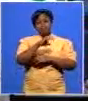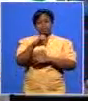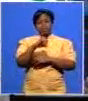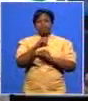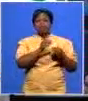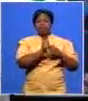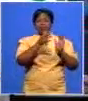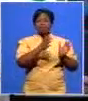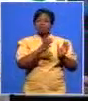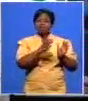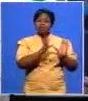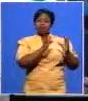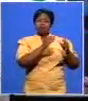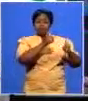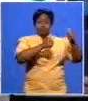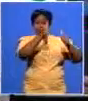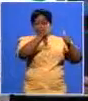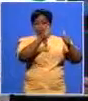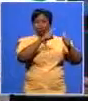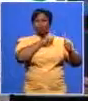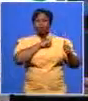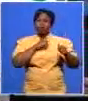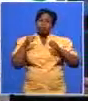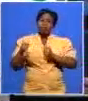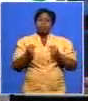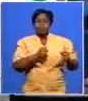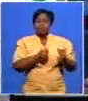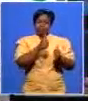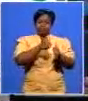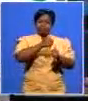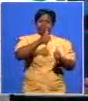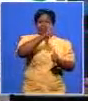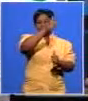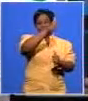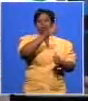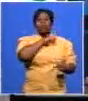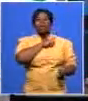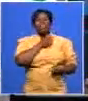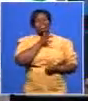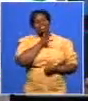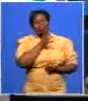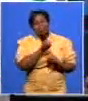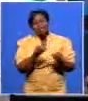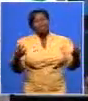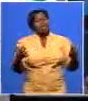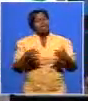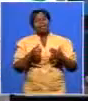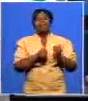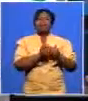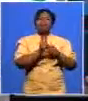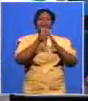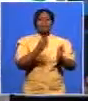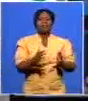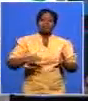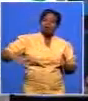fact that we have sustained the levels we are in is because we had a number of leaders we're all over you'll find the